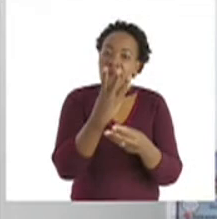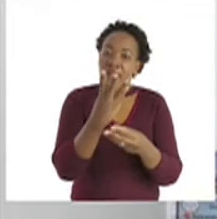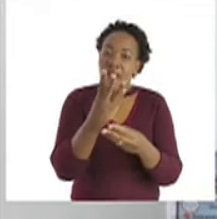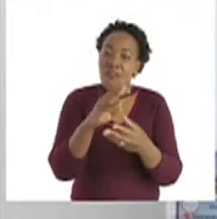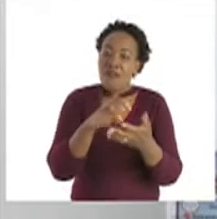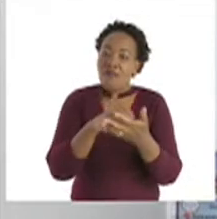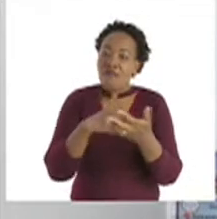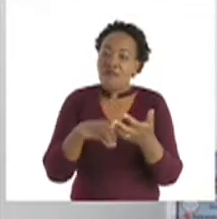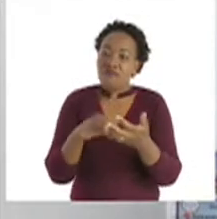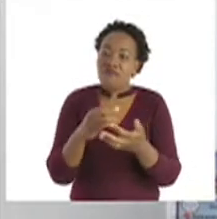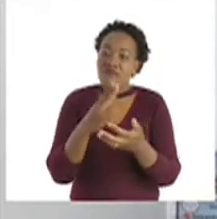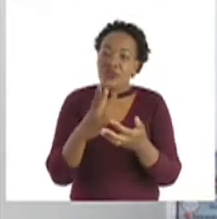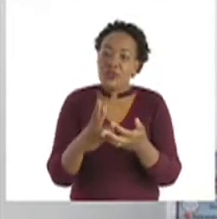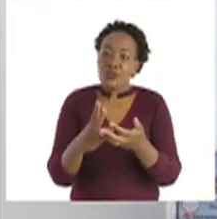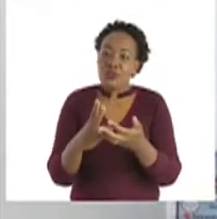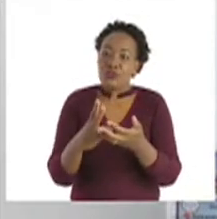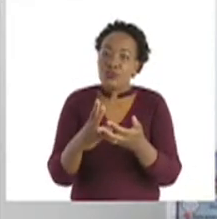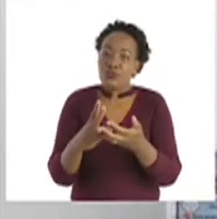to 2.